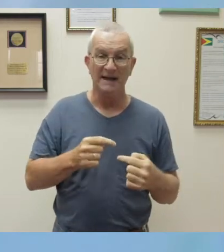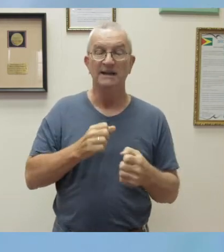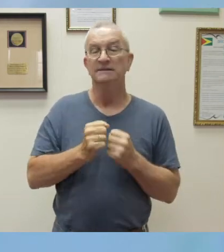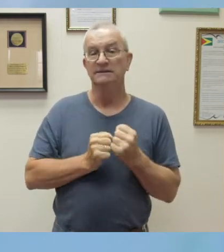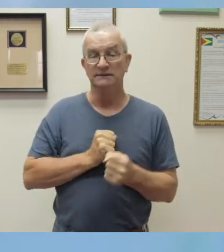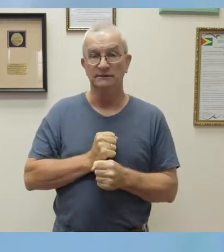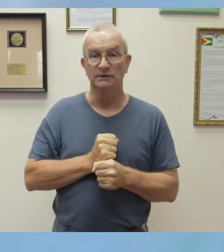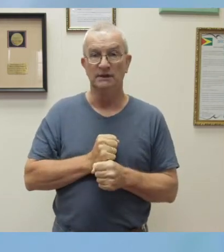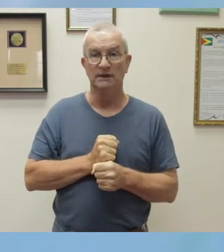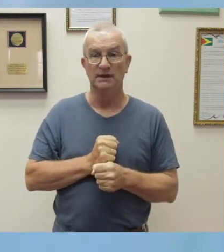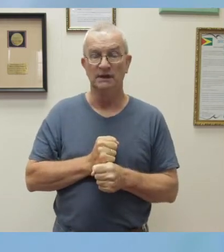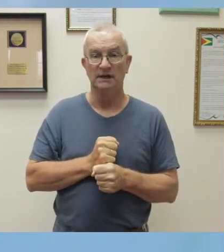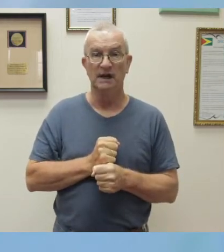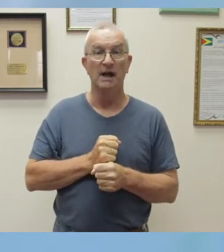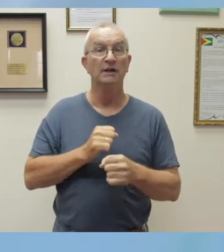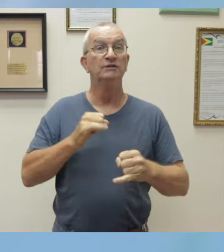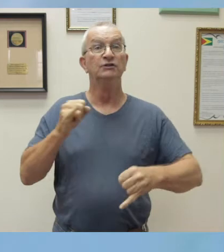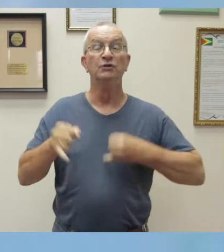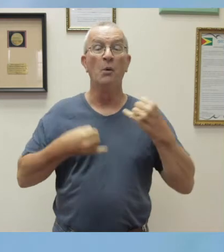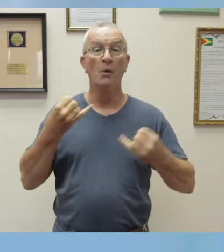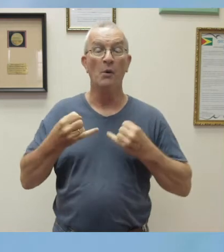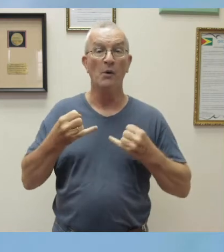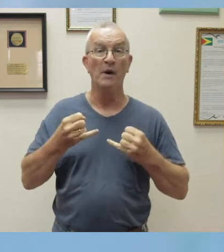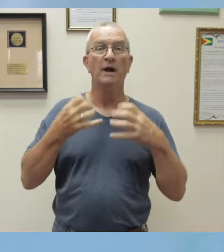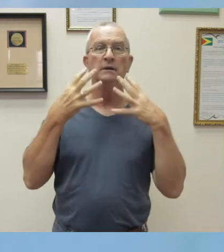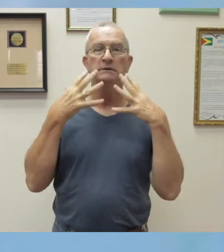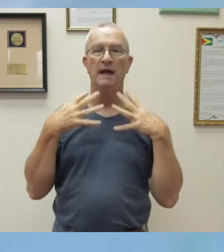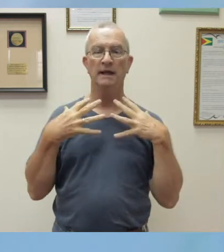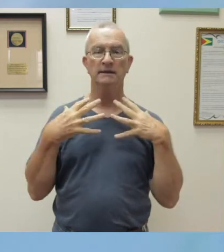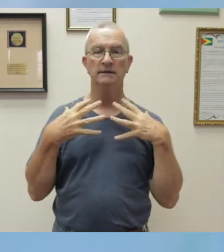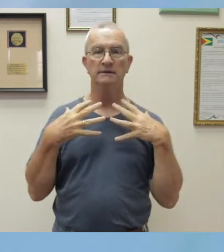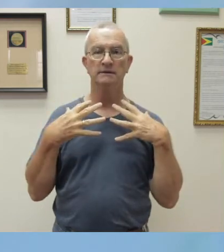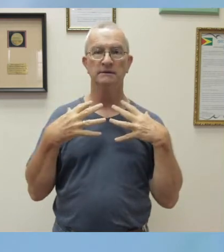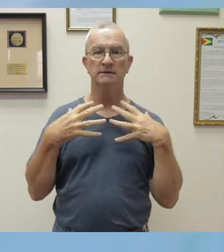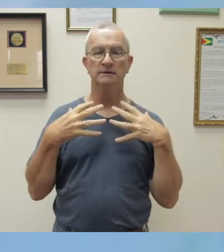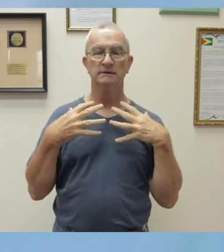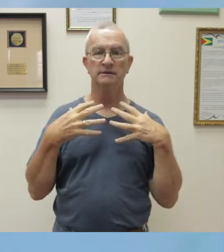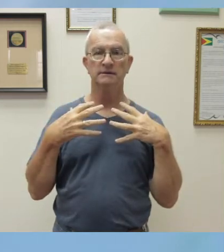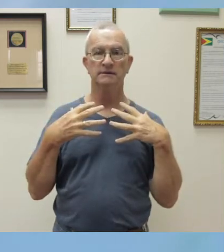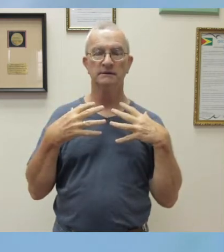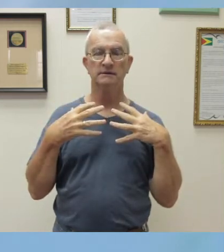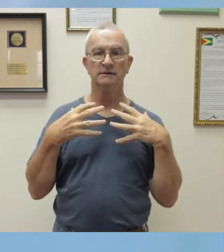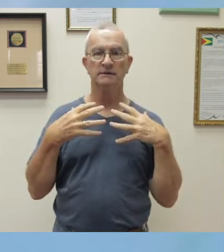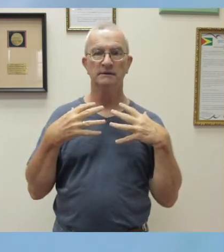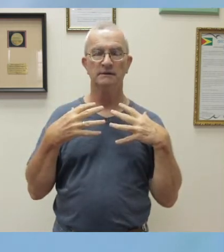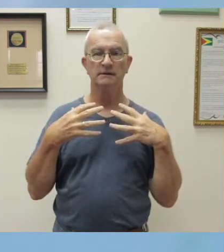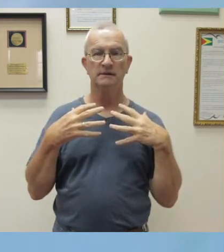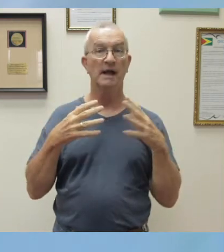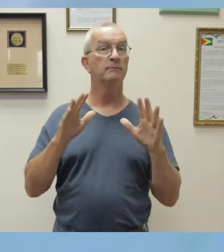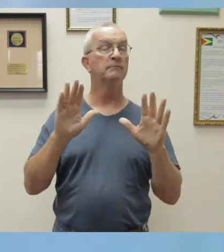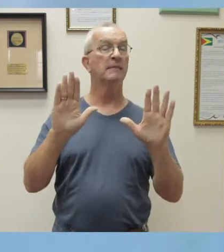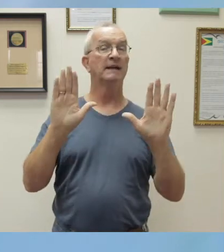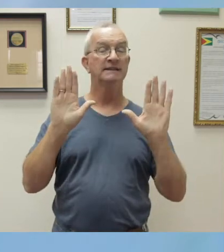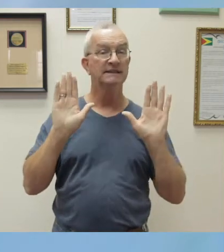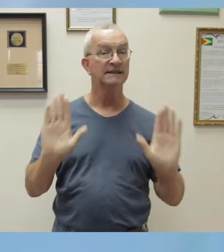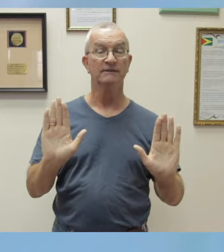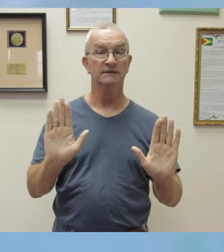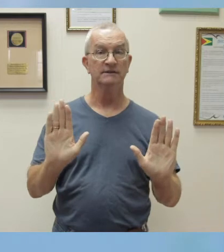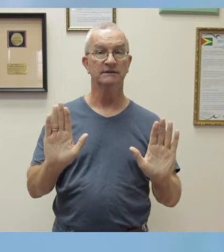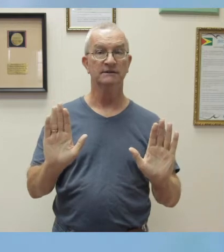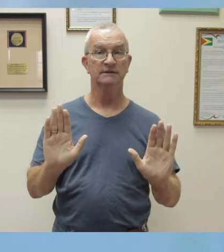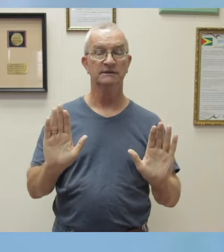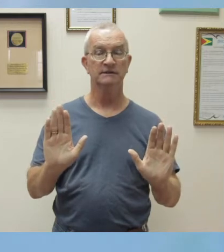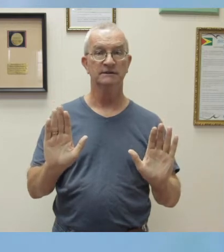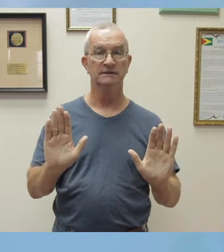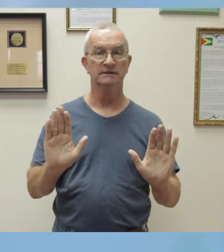joy and sadness, and magnificence. And I know we